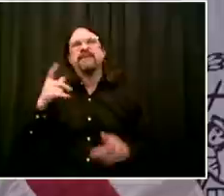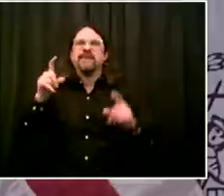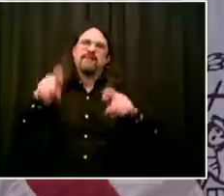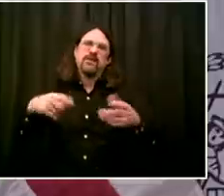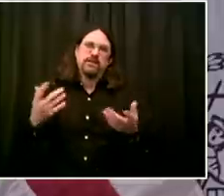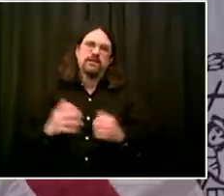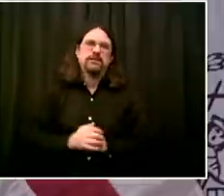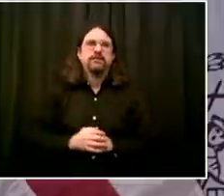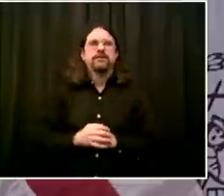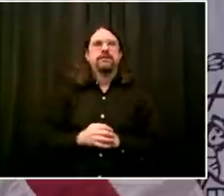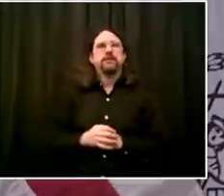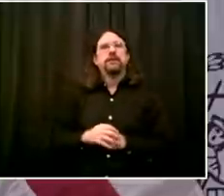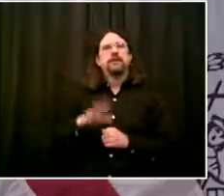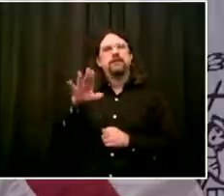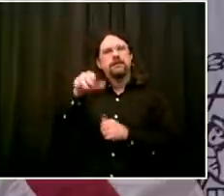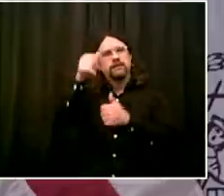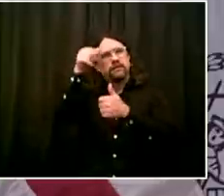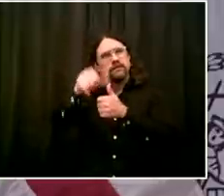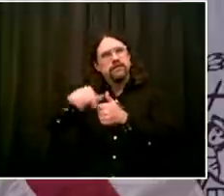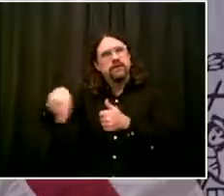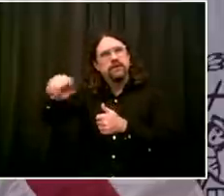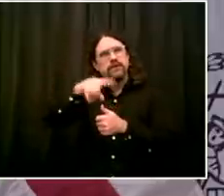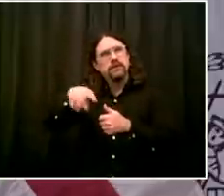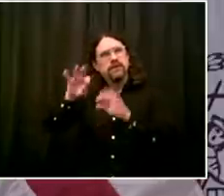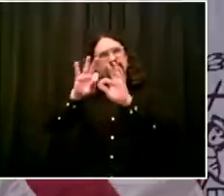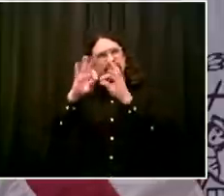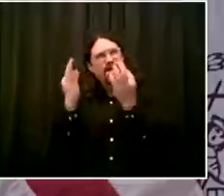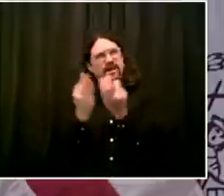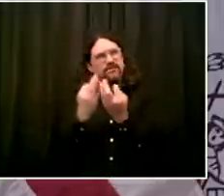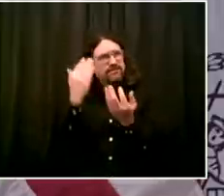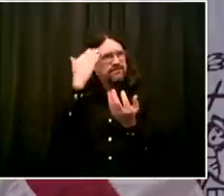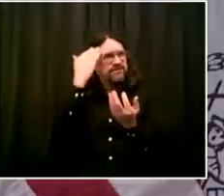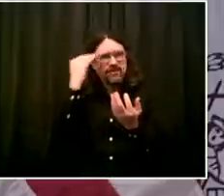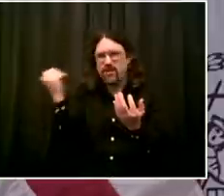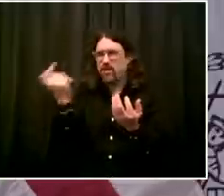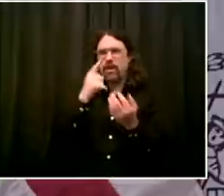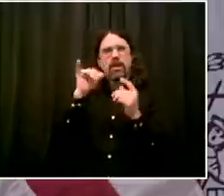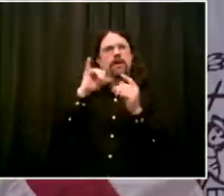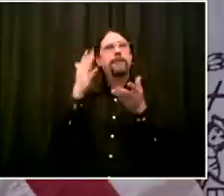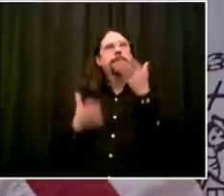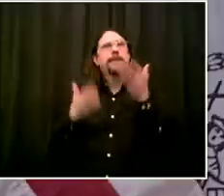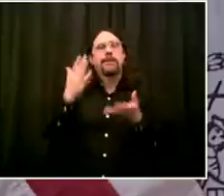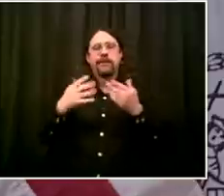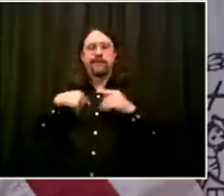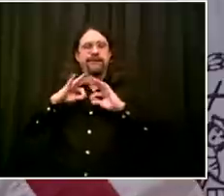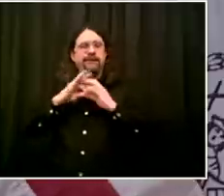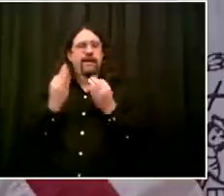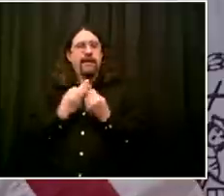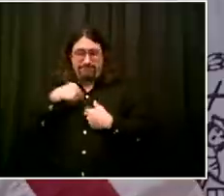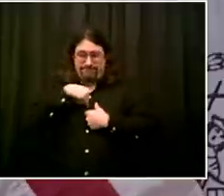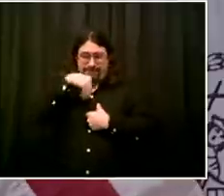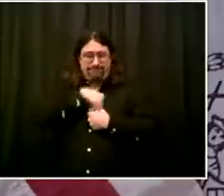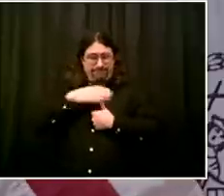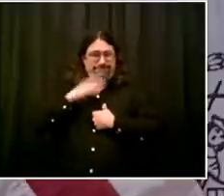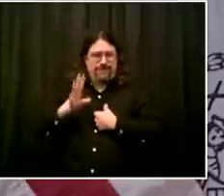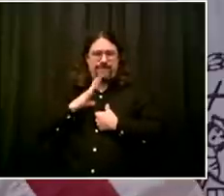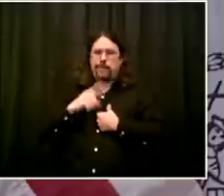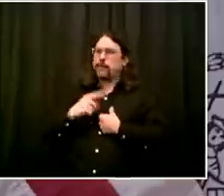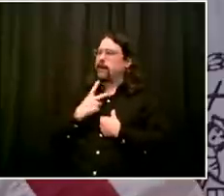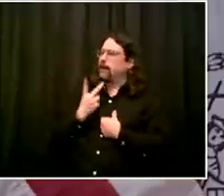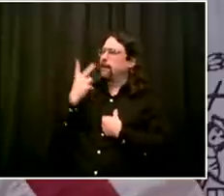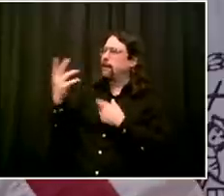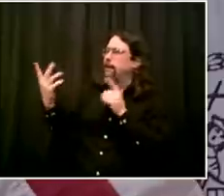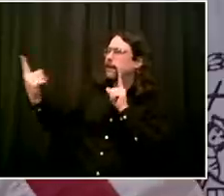we can absolutely work with those instructions, but we're going to be watching. And if people,